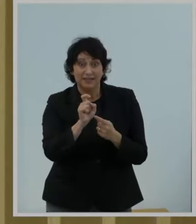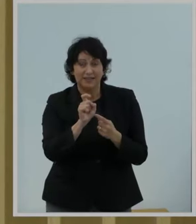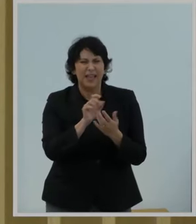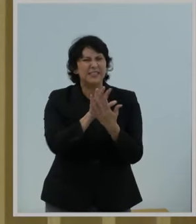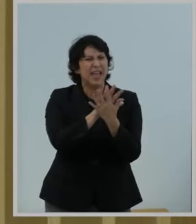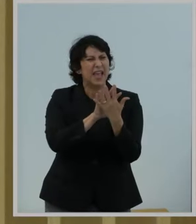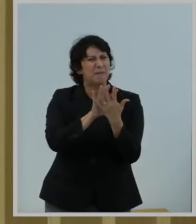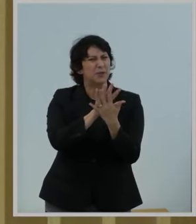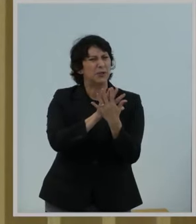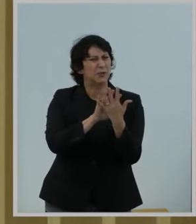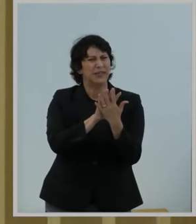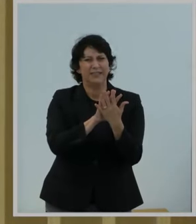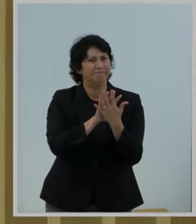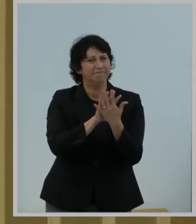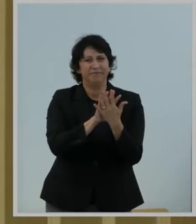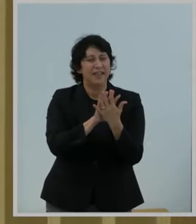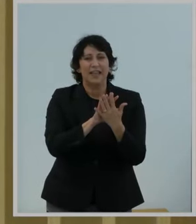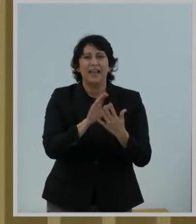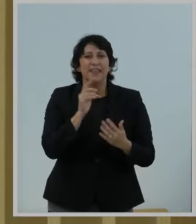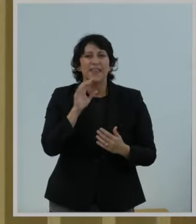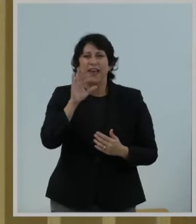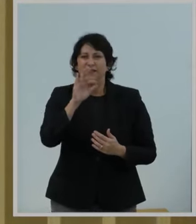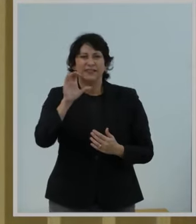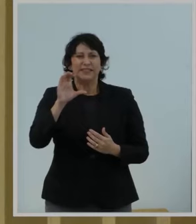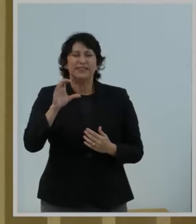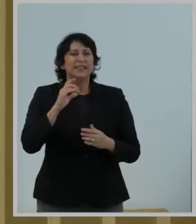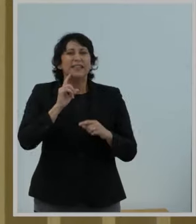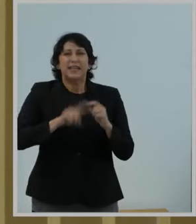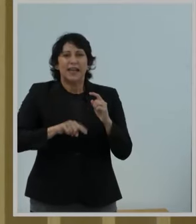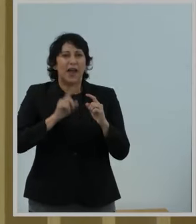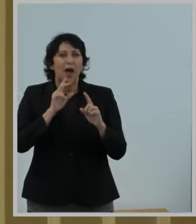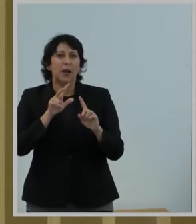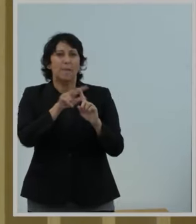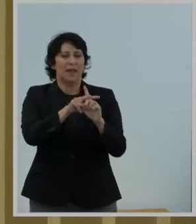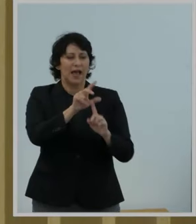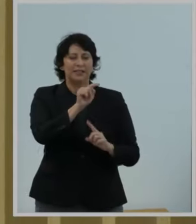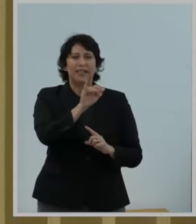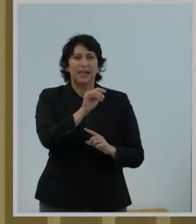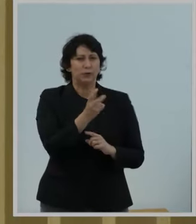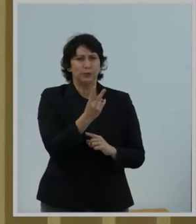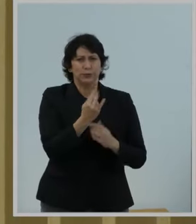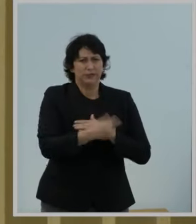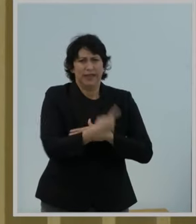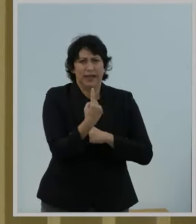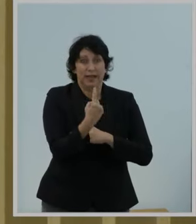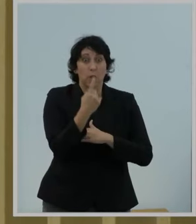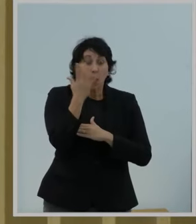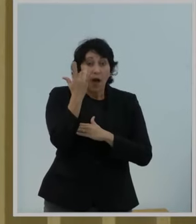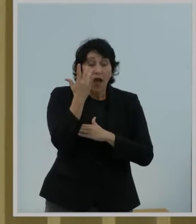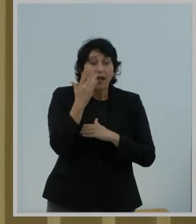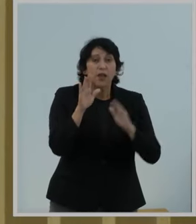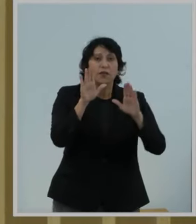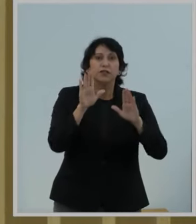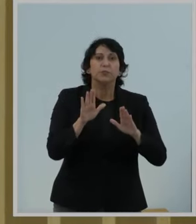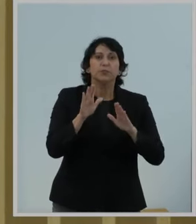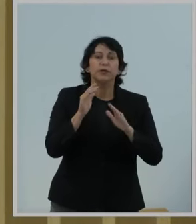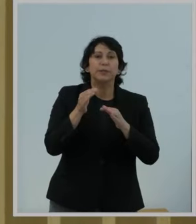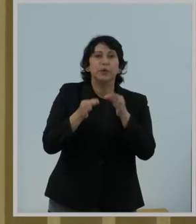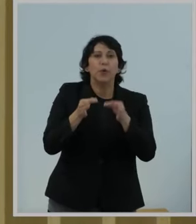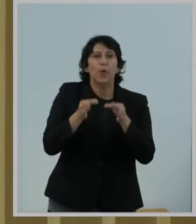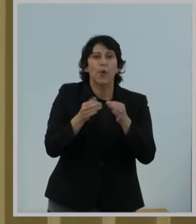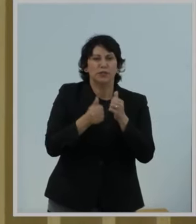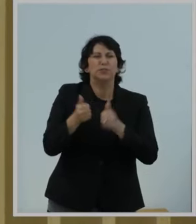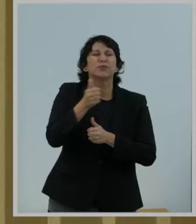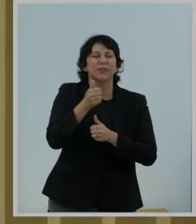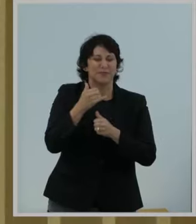precludes the FCC from applying Title II today because the Supreme Court now requires more than mere ambiguity